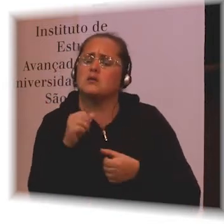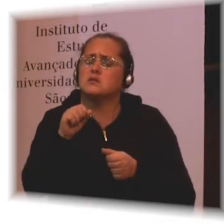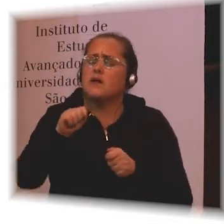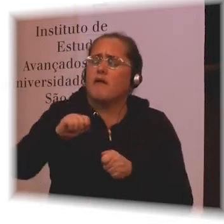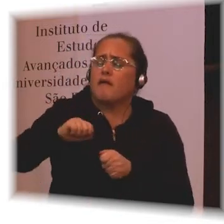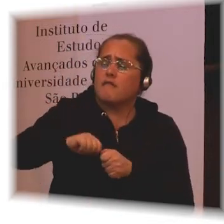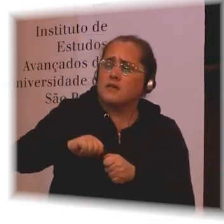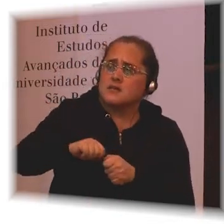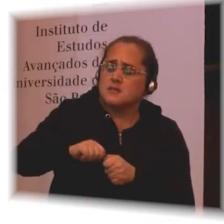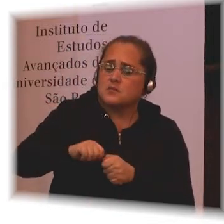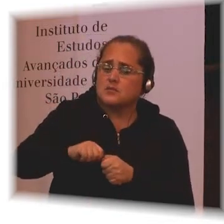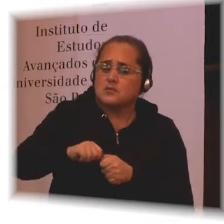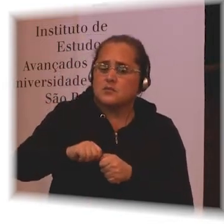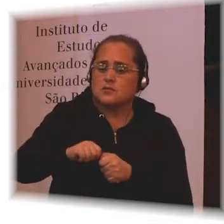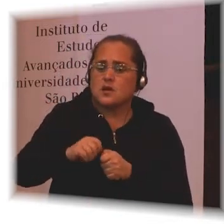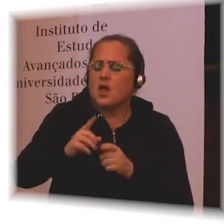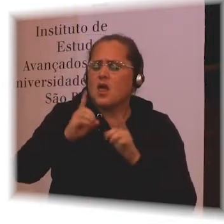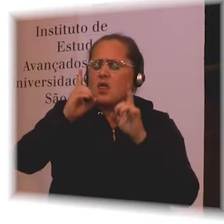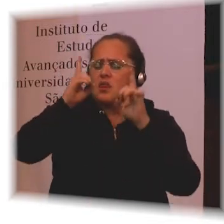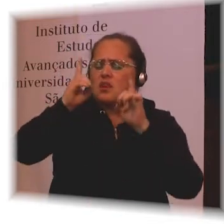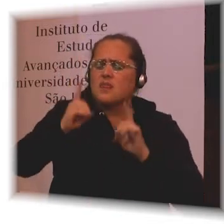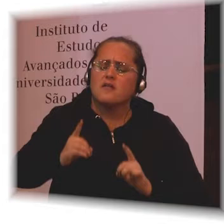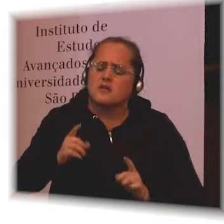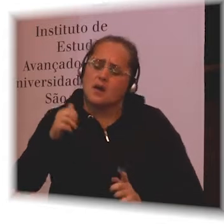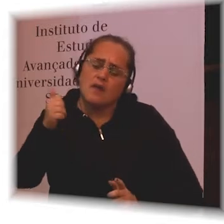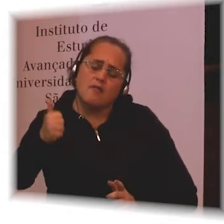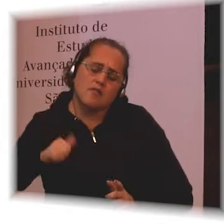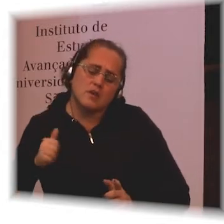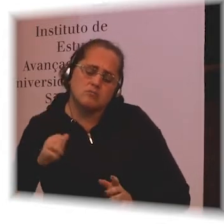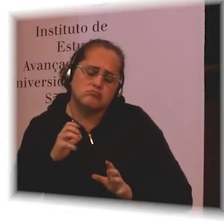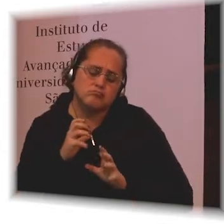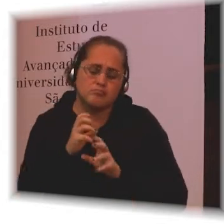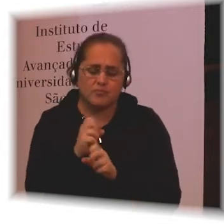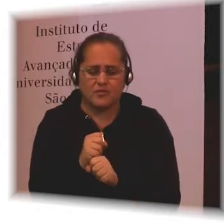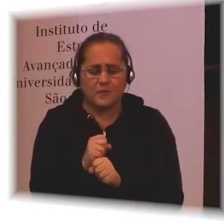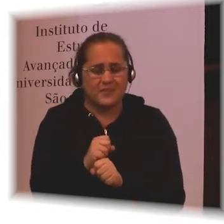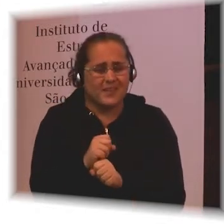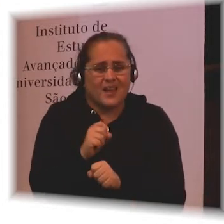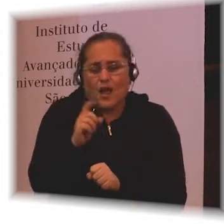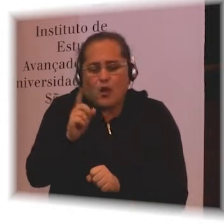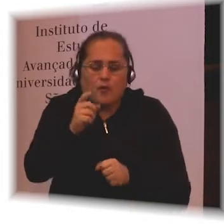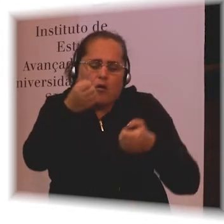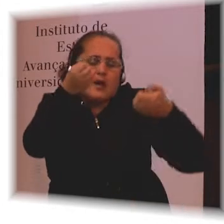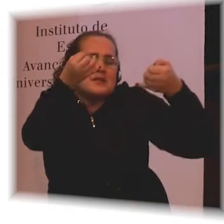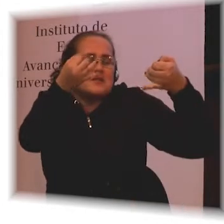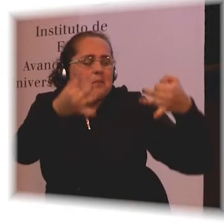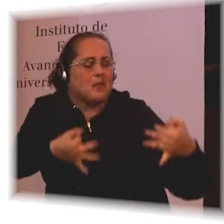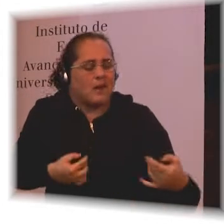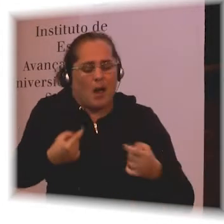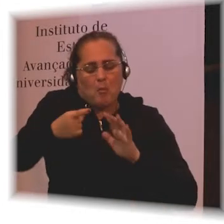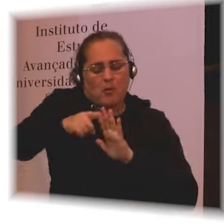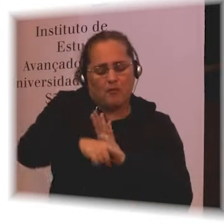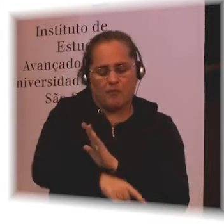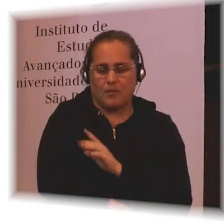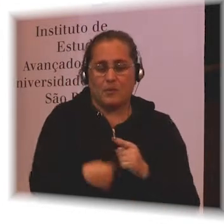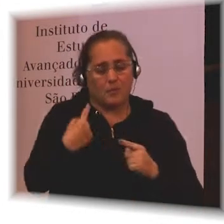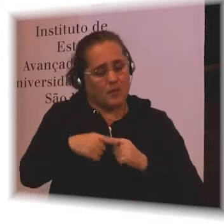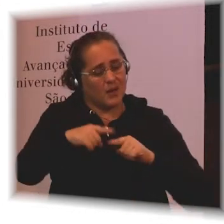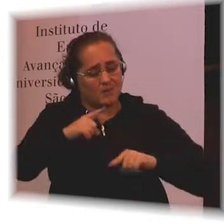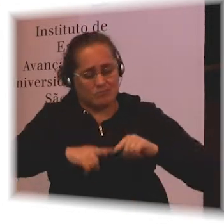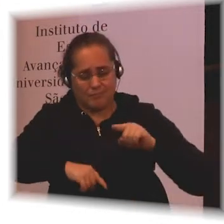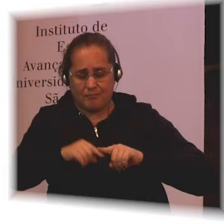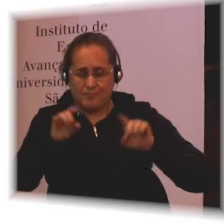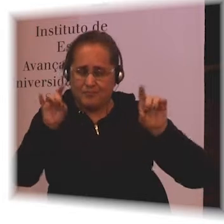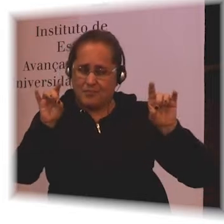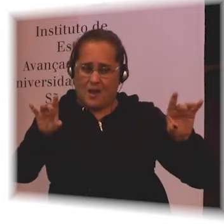won't bore you with all the details because it's very technical. But we're thinking about different ways. So we're helping to develop mobile tools.